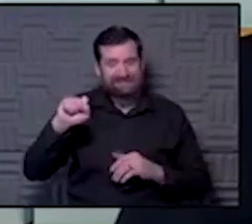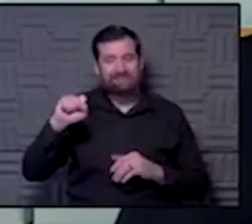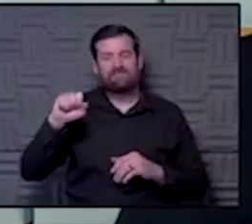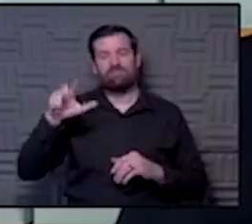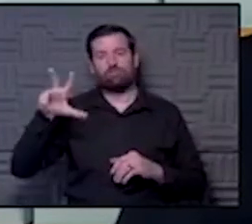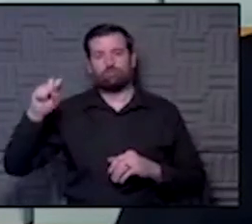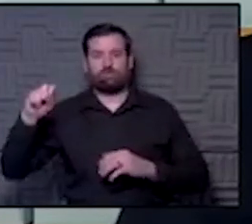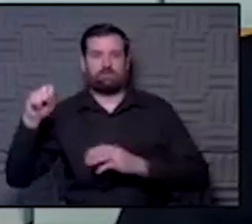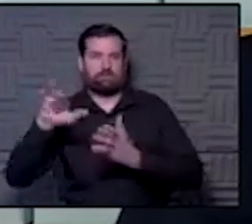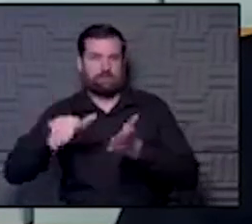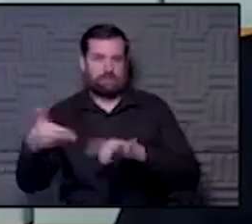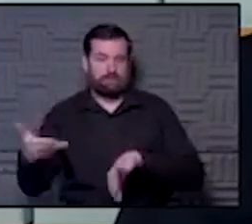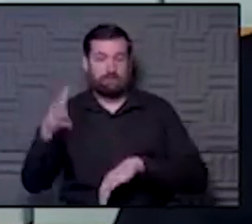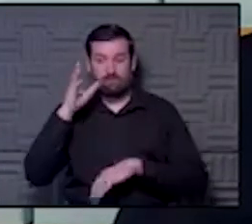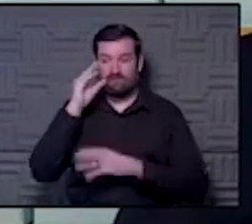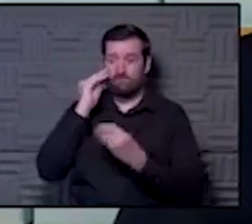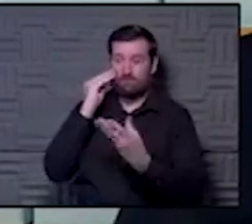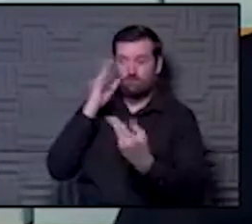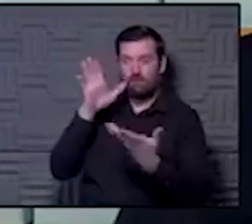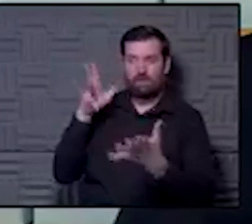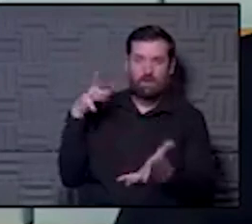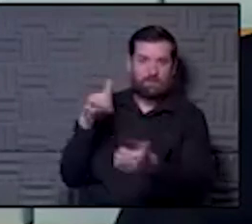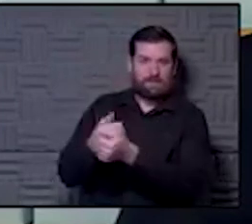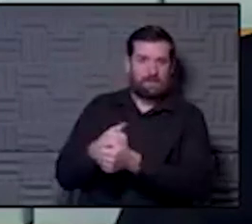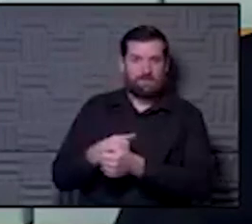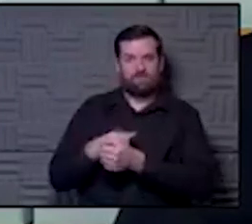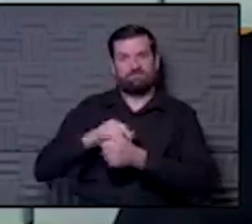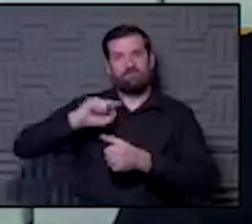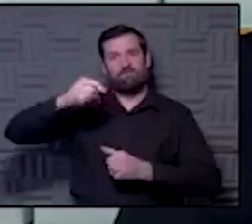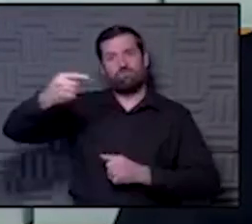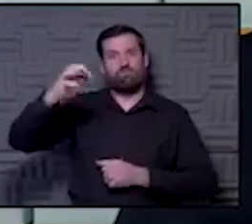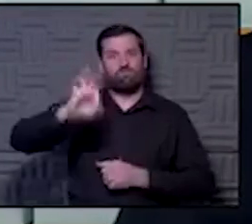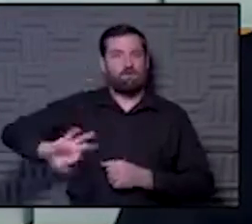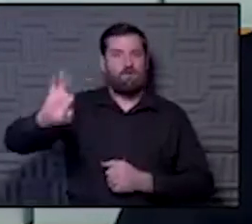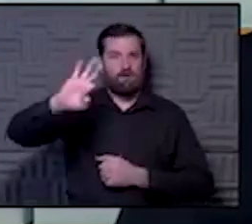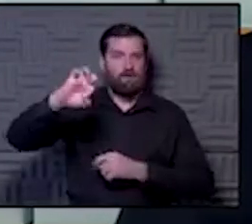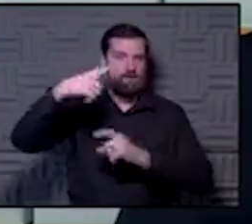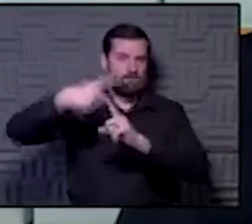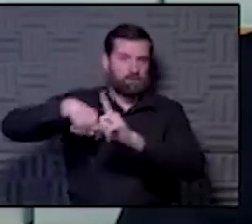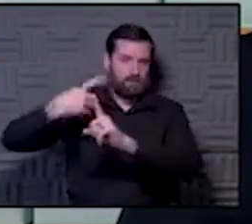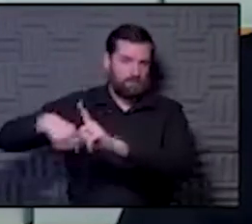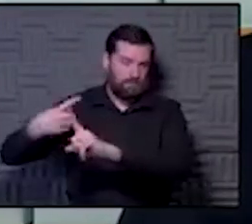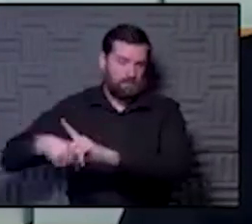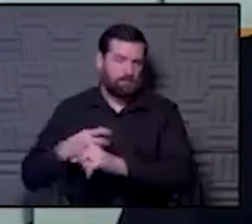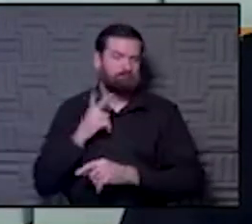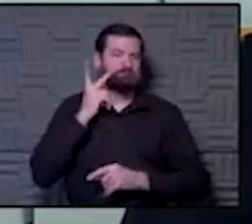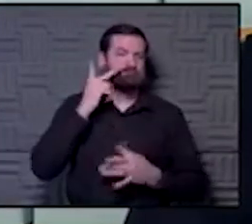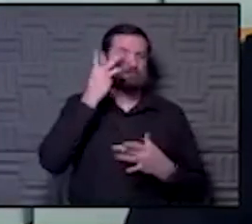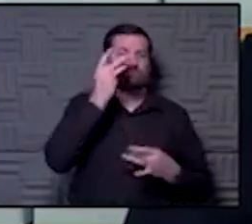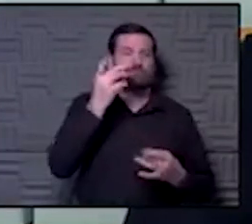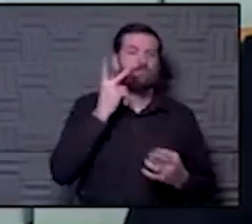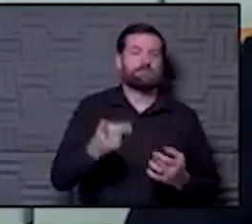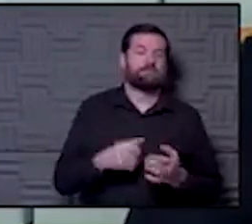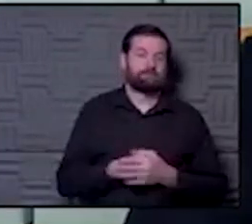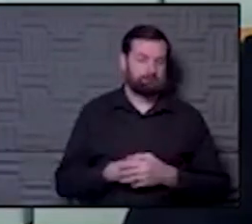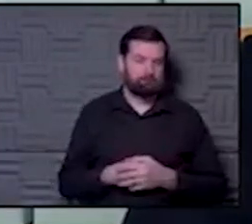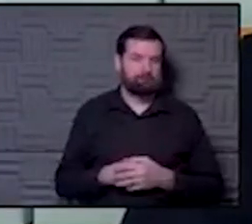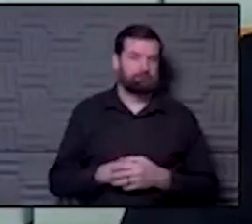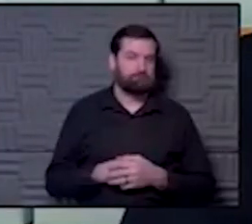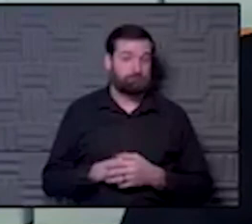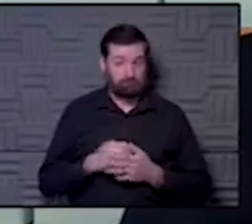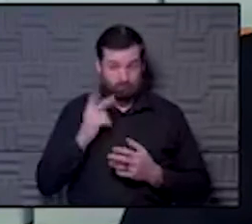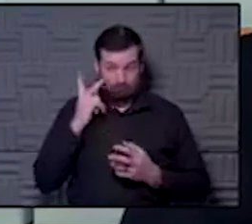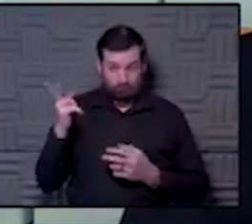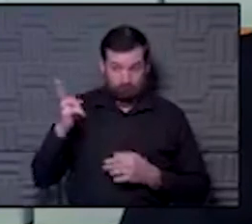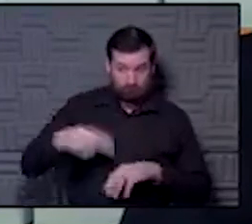updated this Friday. It's updated the first Friday of the month, so it'll be interesting to see what's happened. If what's happening nationally is what we've been